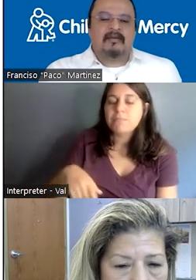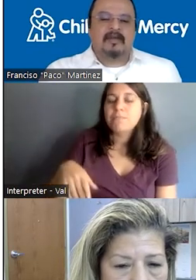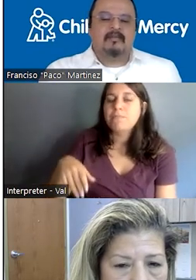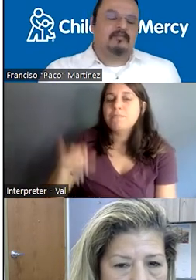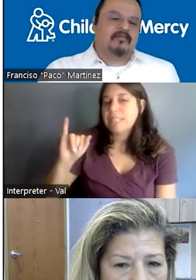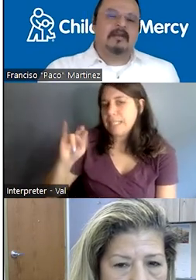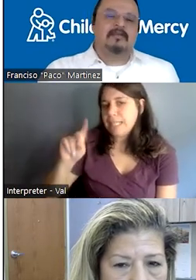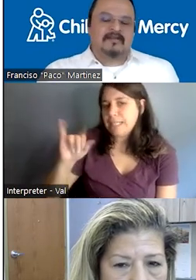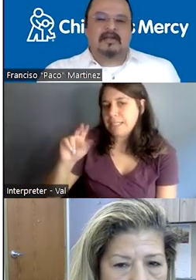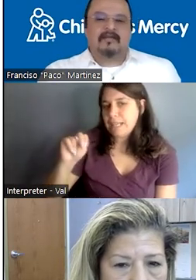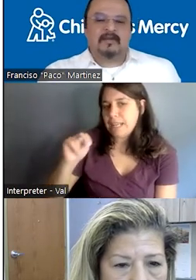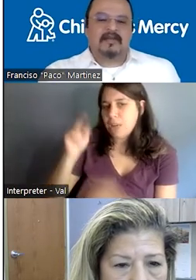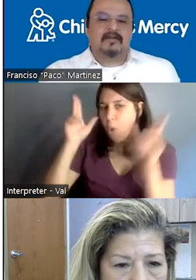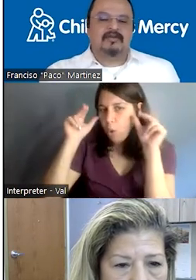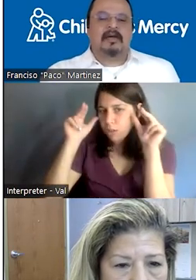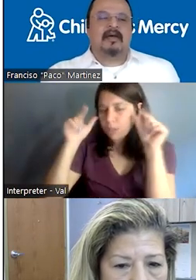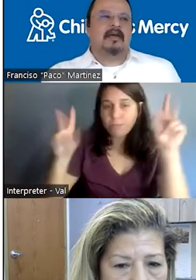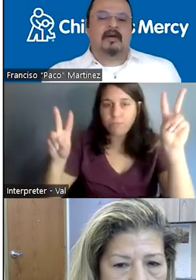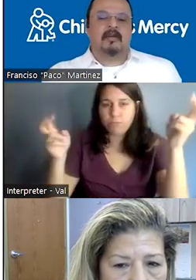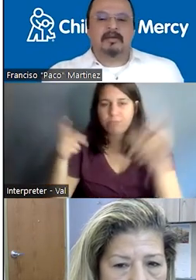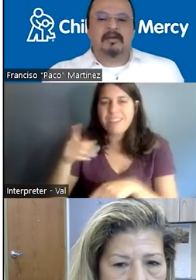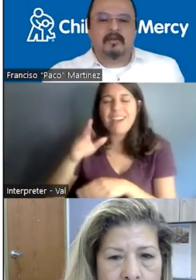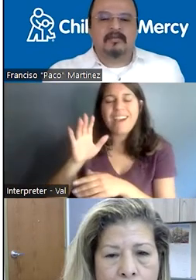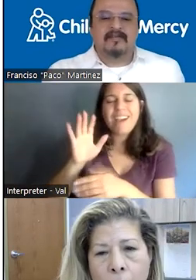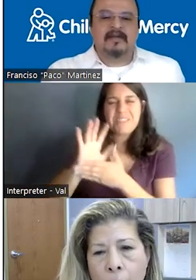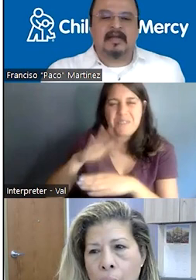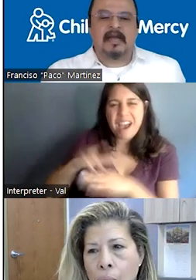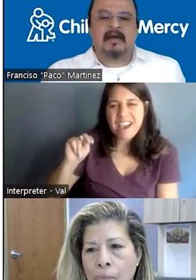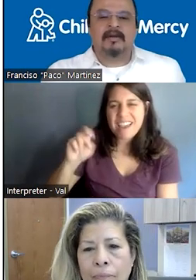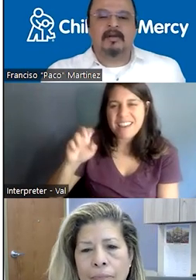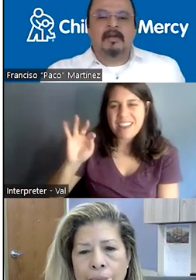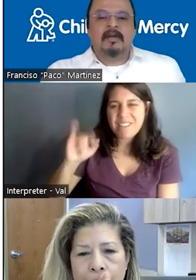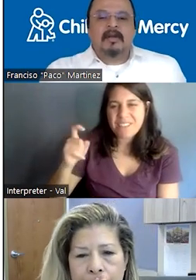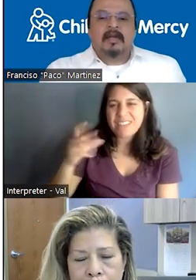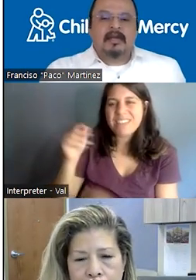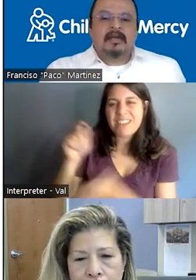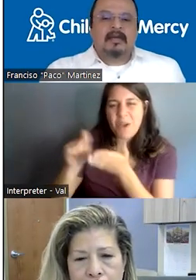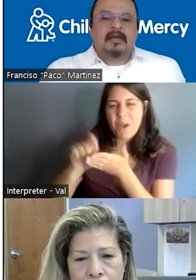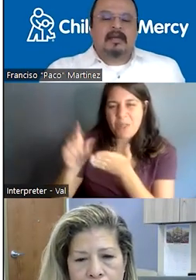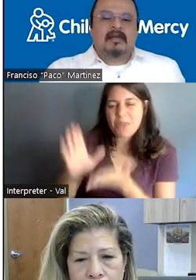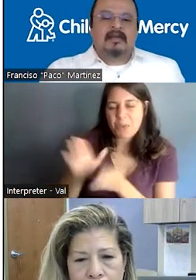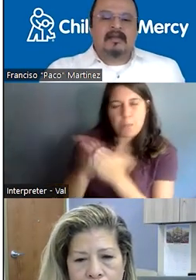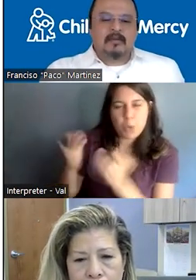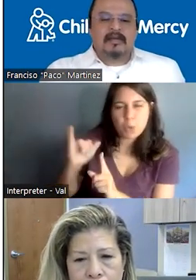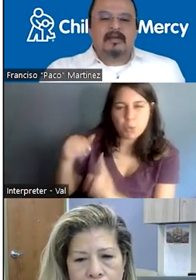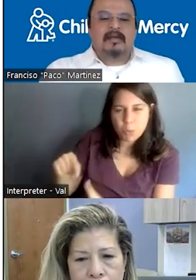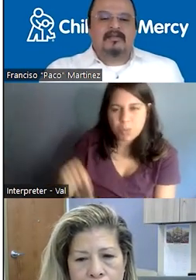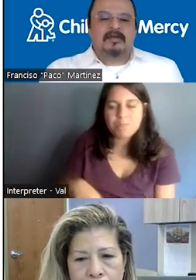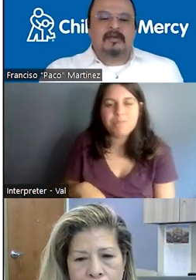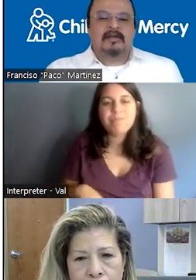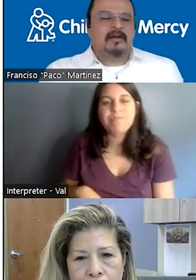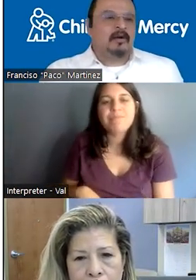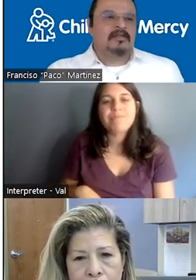film that is in Netflix, but it's also a novel from this Canadian author. And in this one,